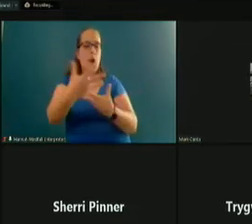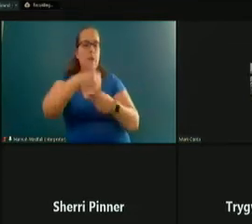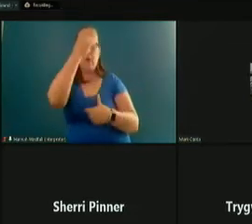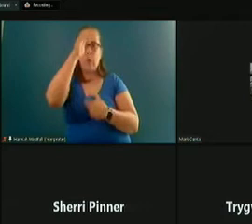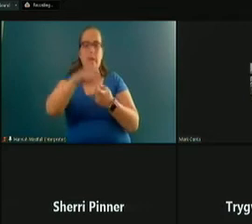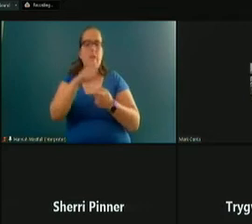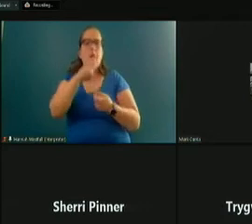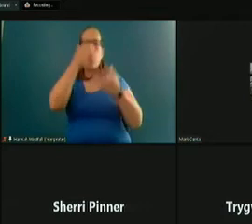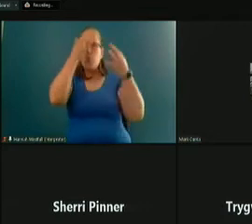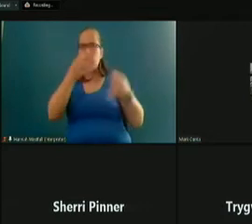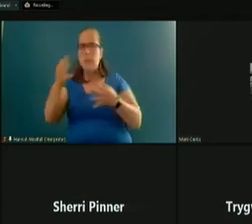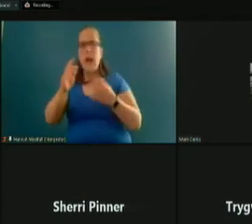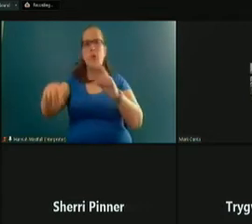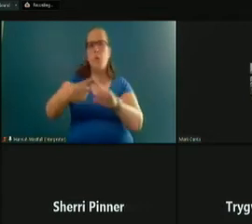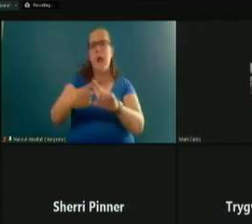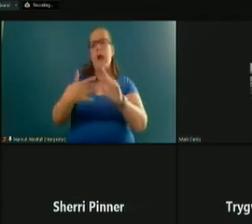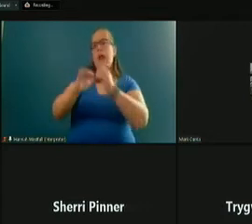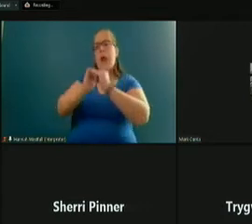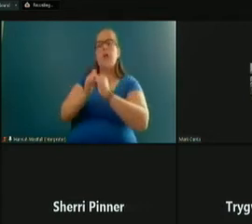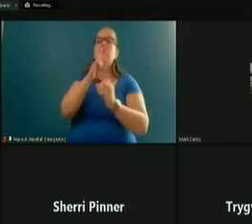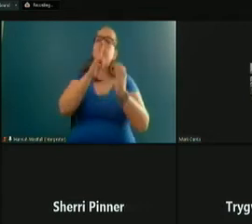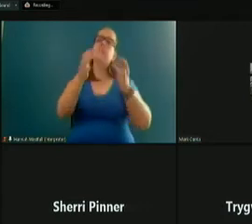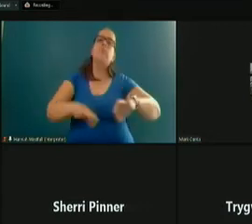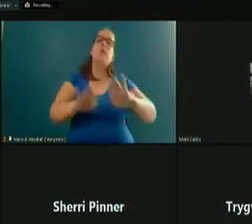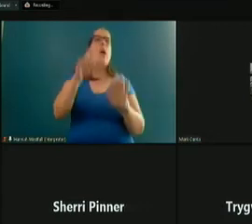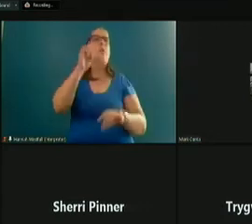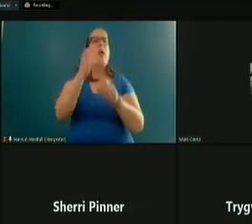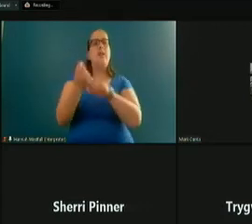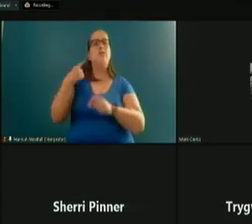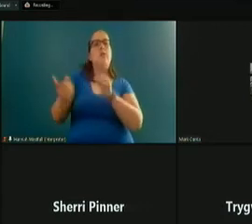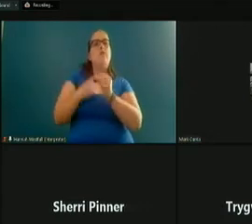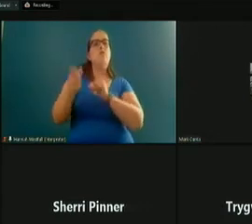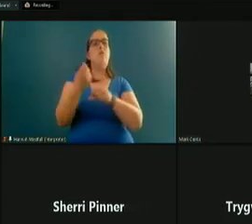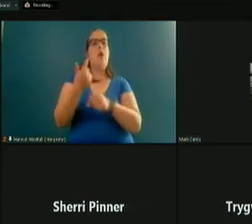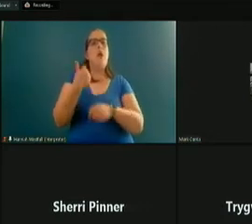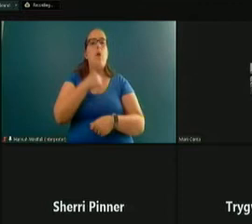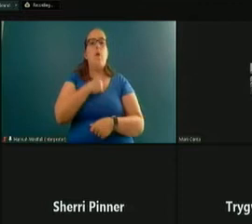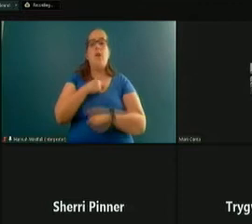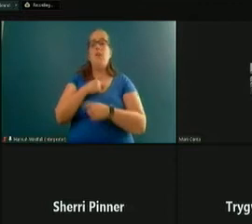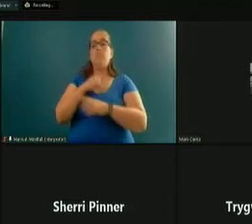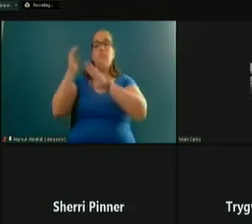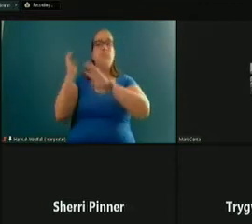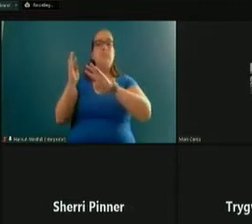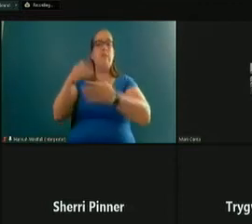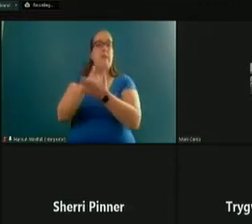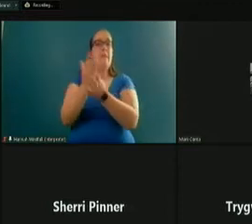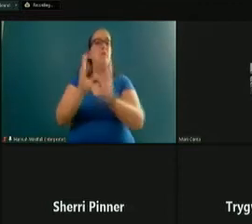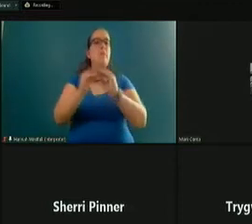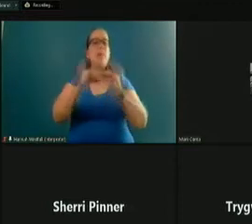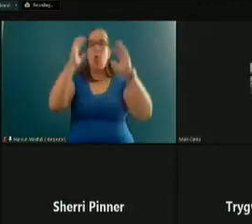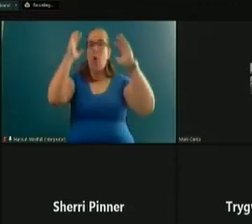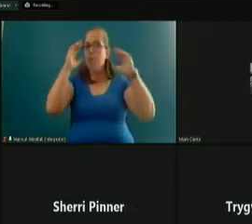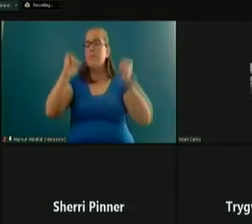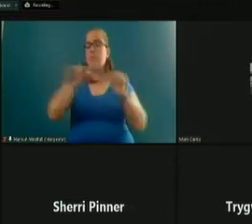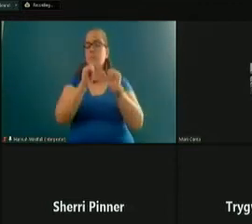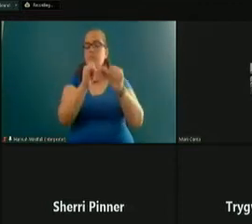making the decisions when and how. It's very, very important. In fact, I think last year was the first year we live streamed the budget meetings, and I hope that that continues in the future so the